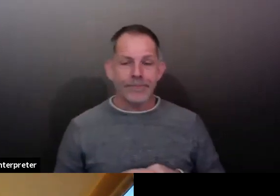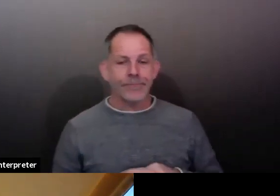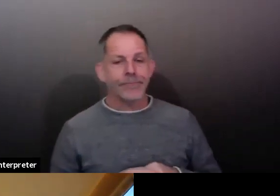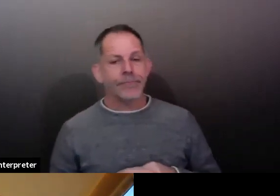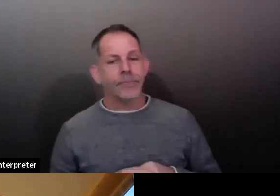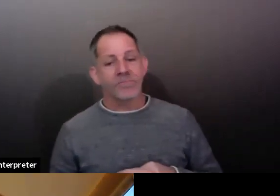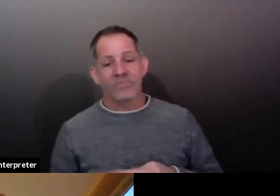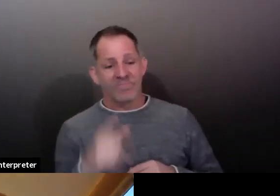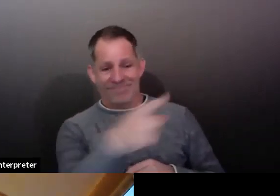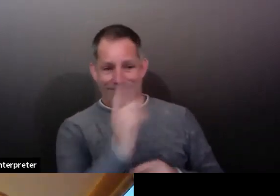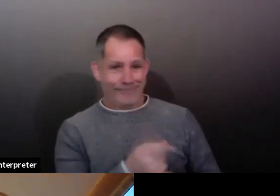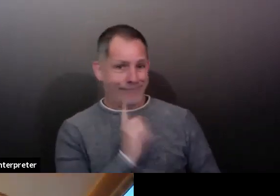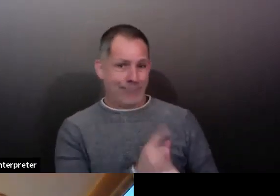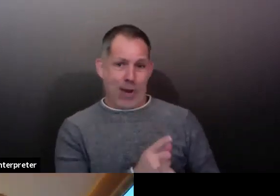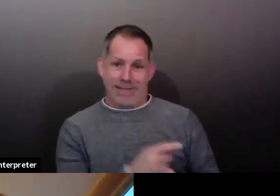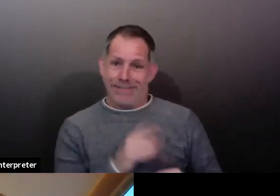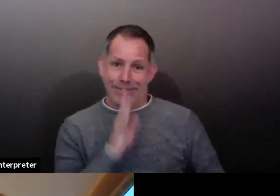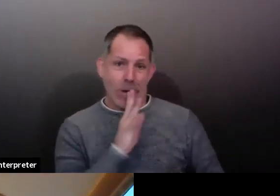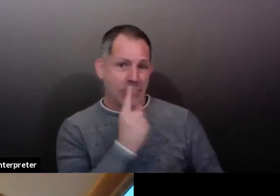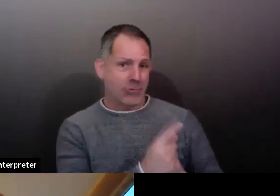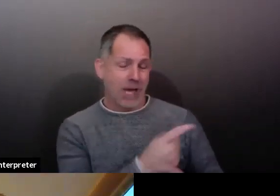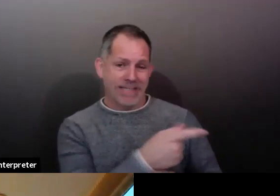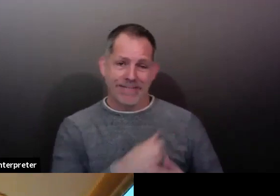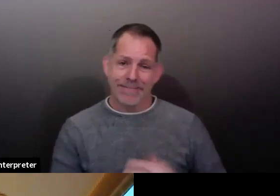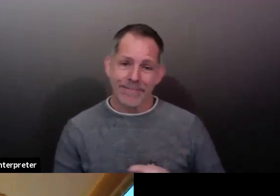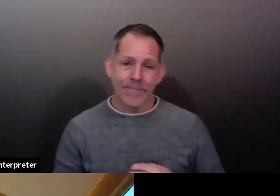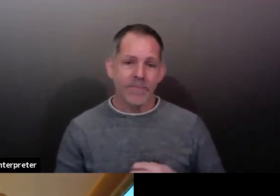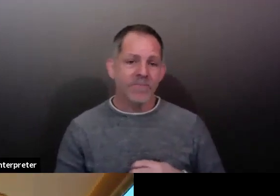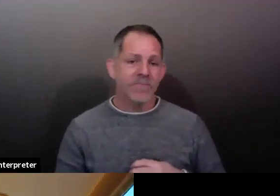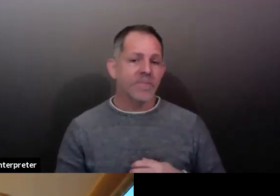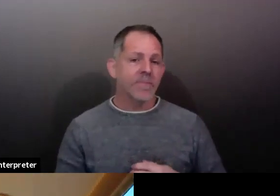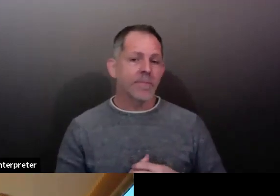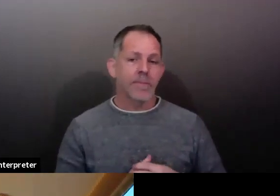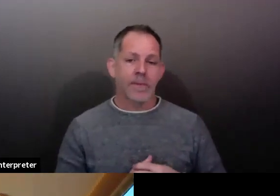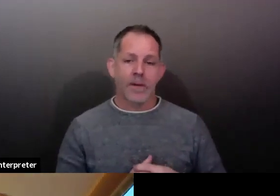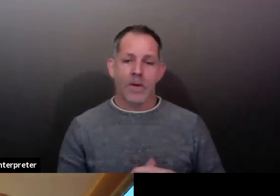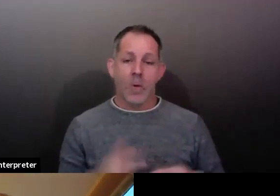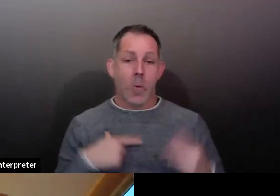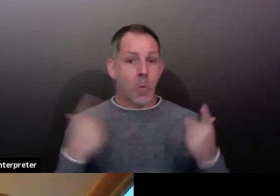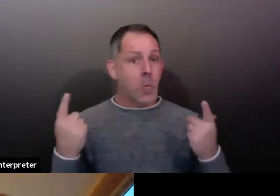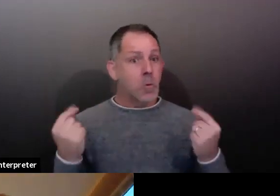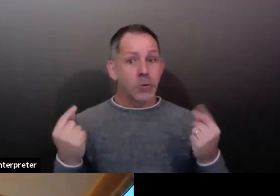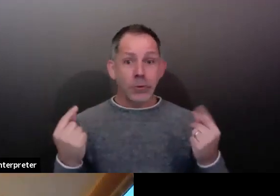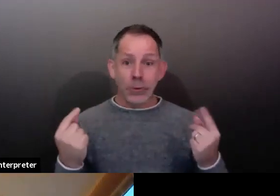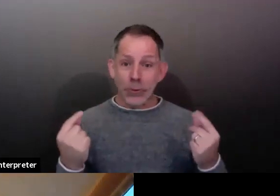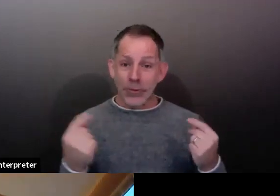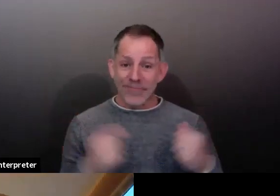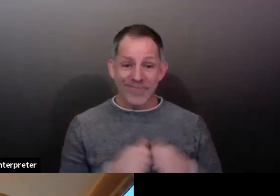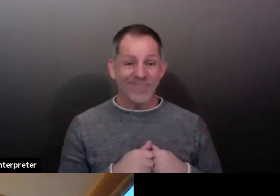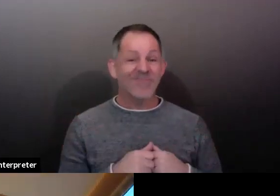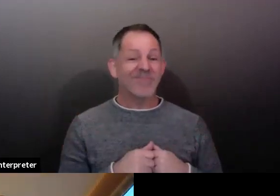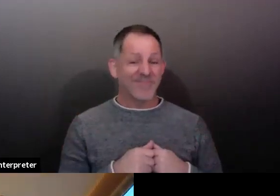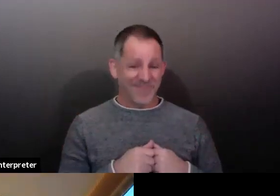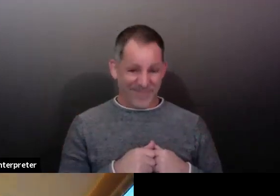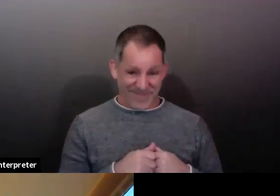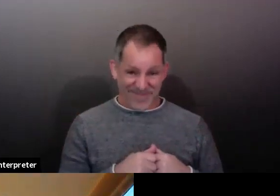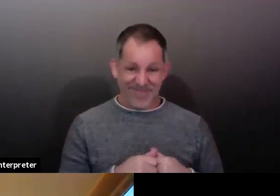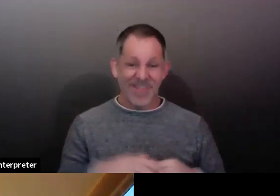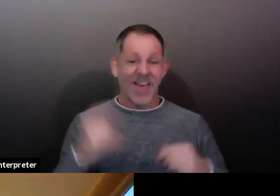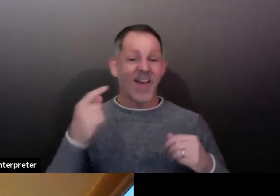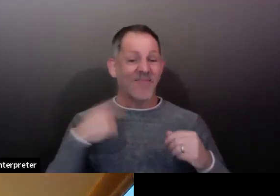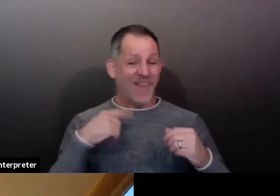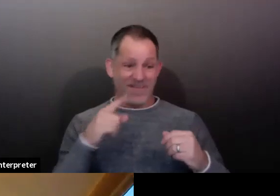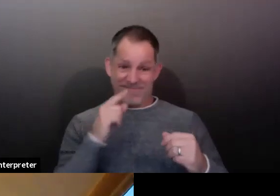all that we're doing to address this outbreak from the public health end is supported by those CARES dollars.